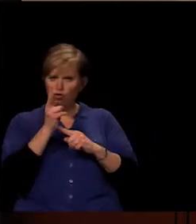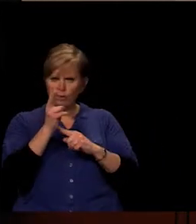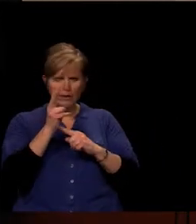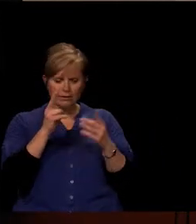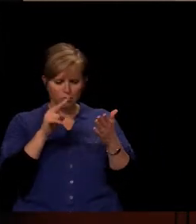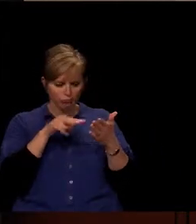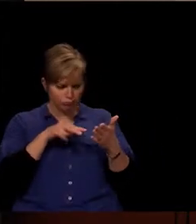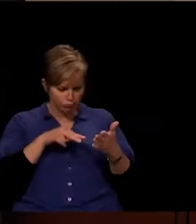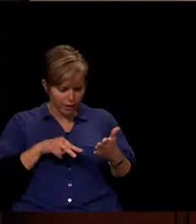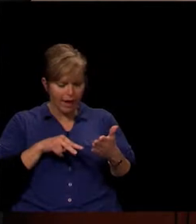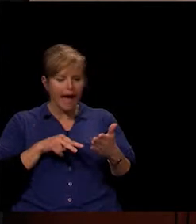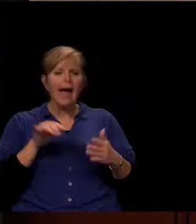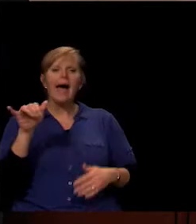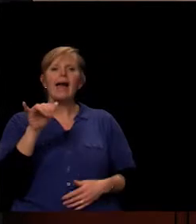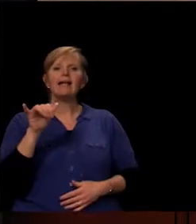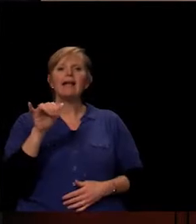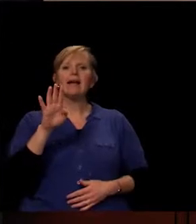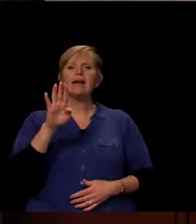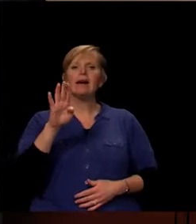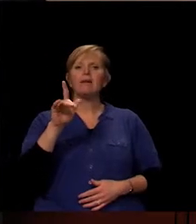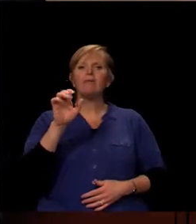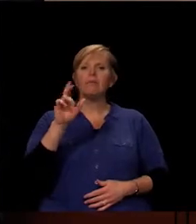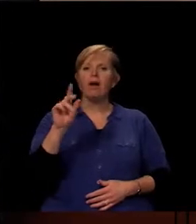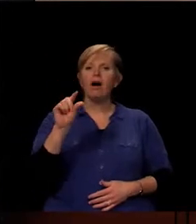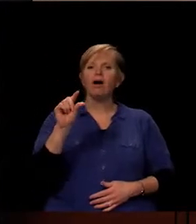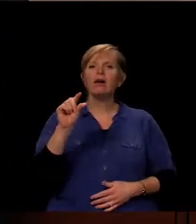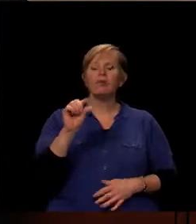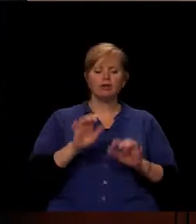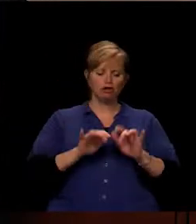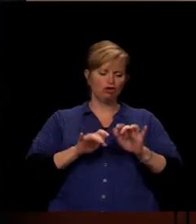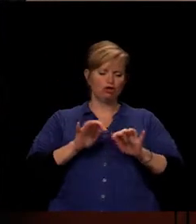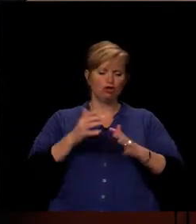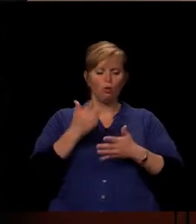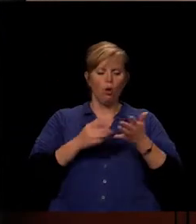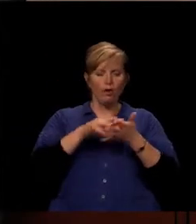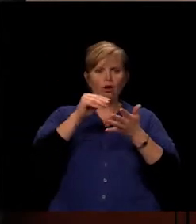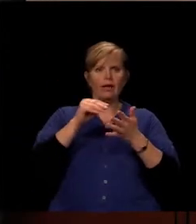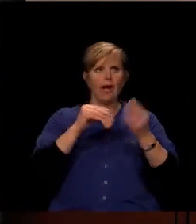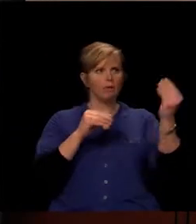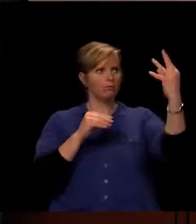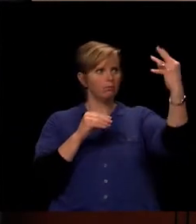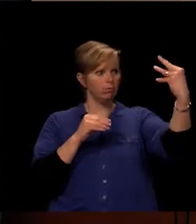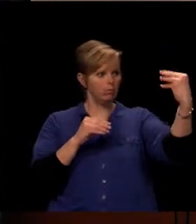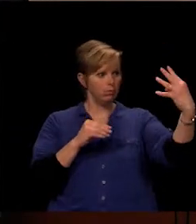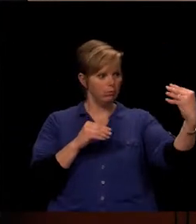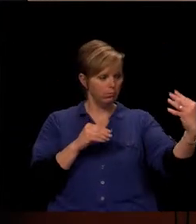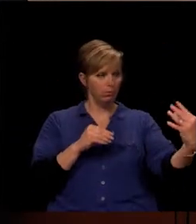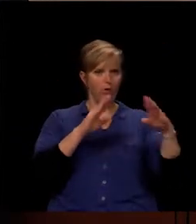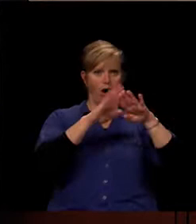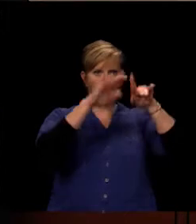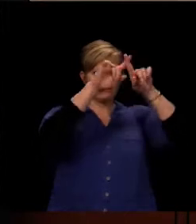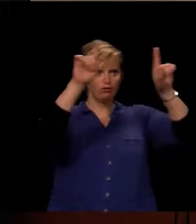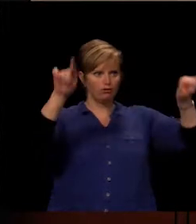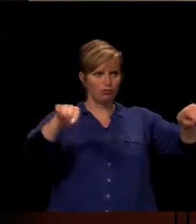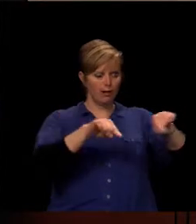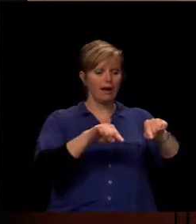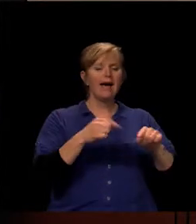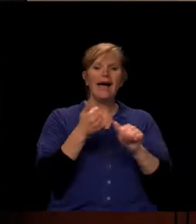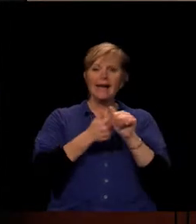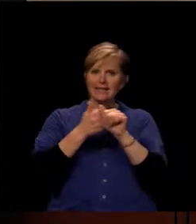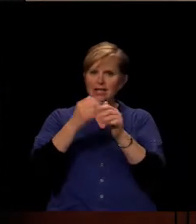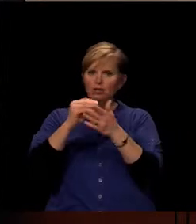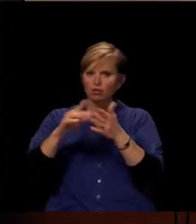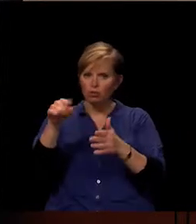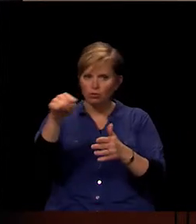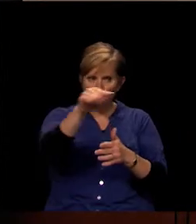what we learned about that current event, and it was going up on the screen as each student in my group, including myself, shared